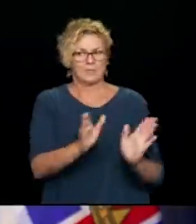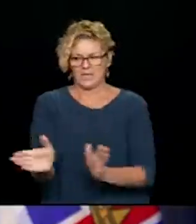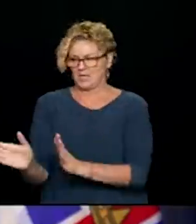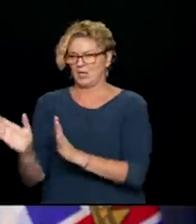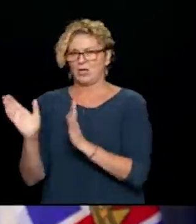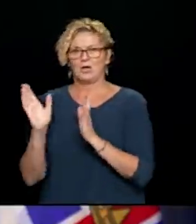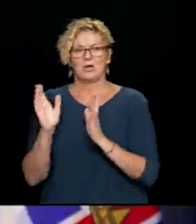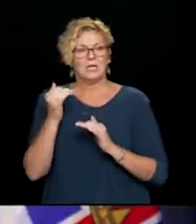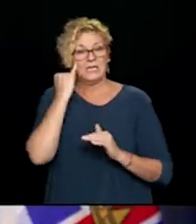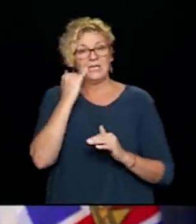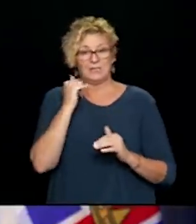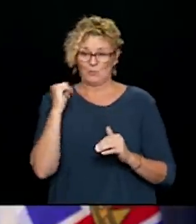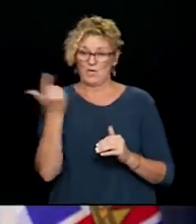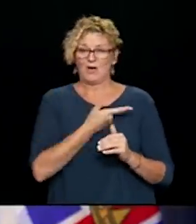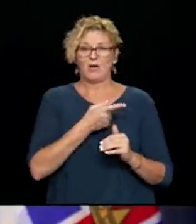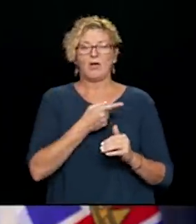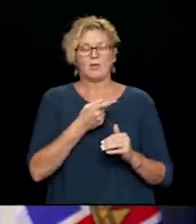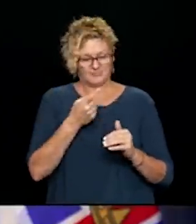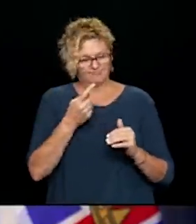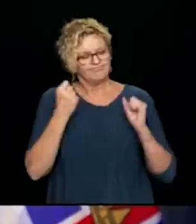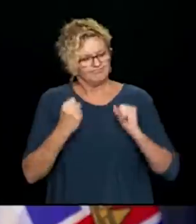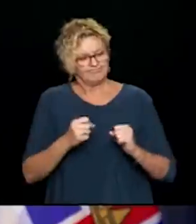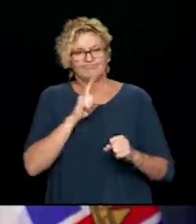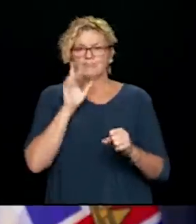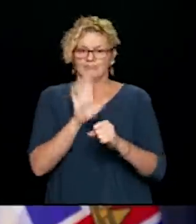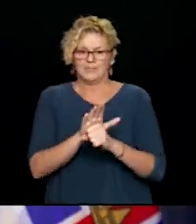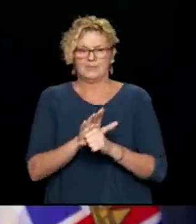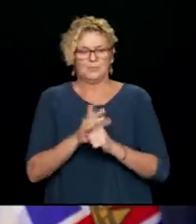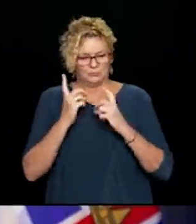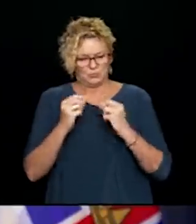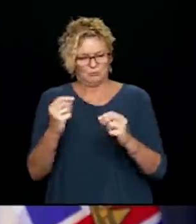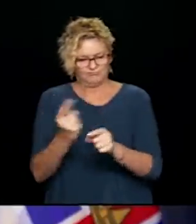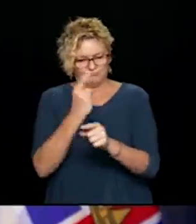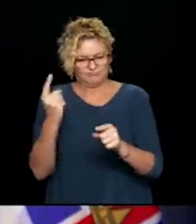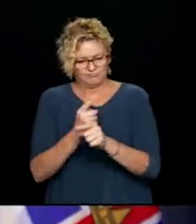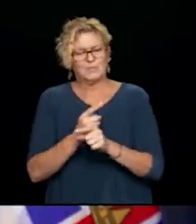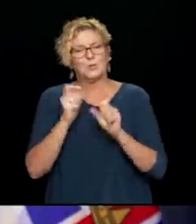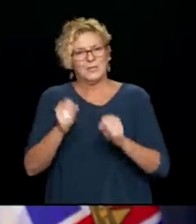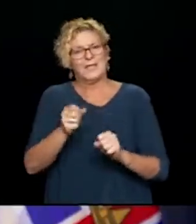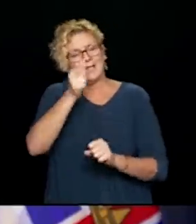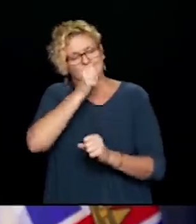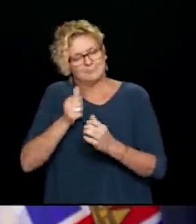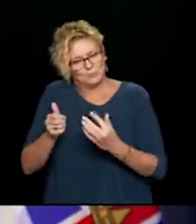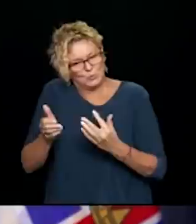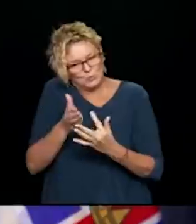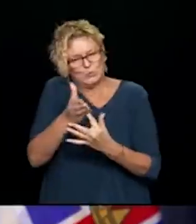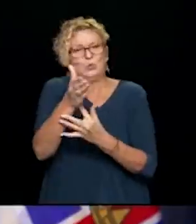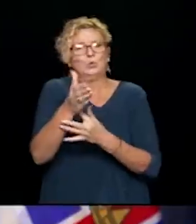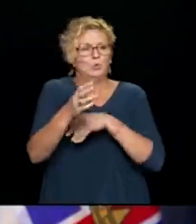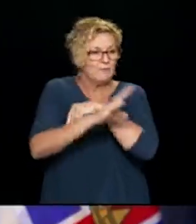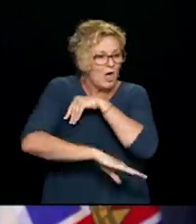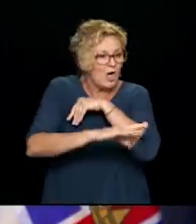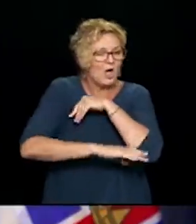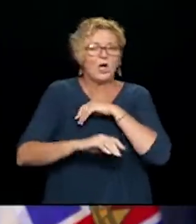so are we. Our staying 100% all-in has made it possible and will continue to make all the difference today, this week, this month,